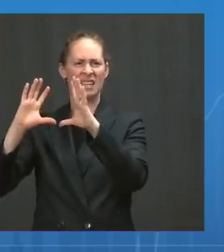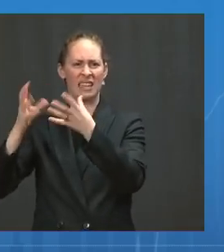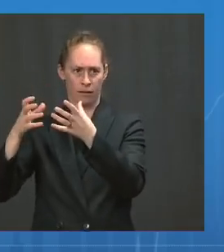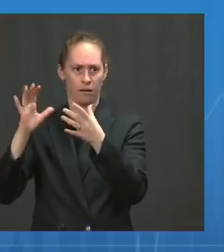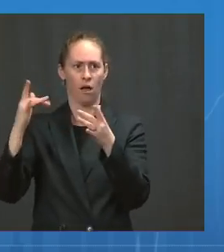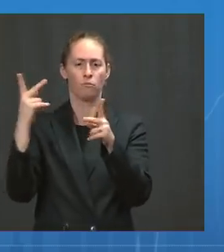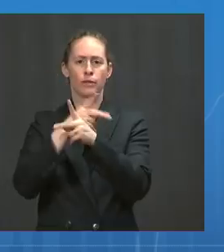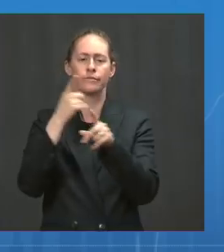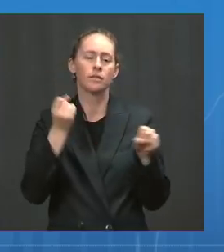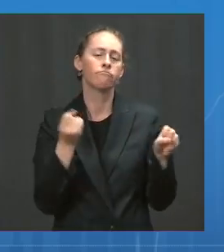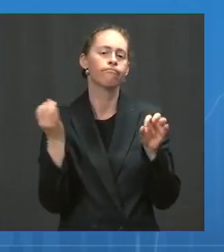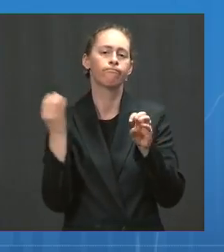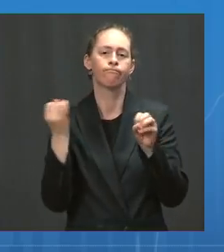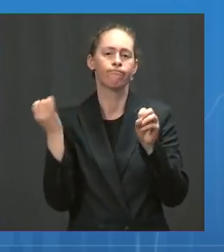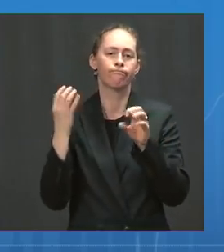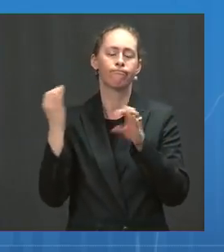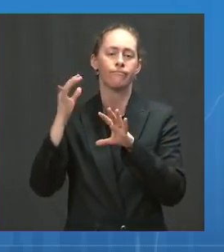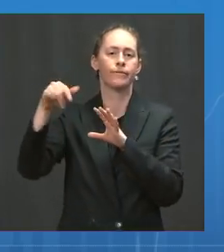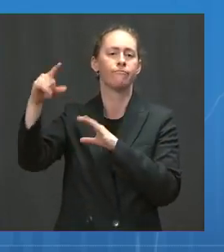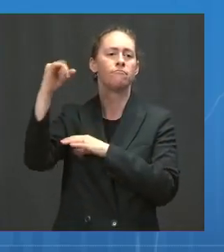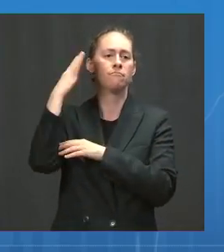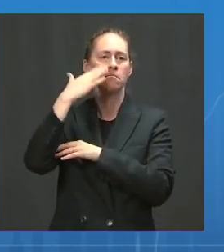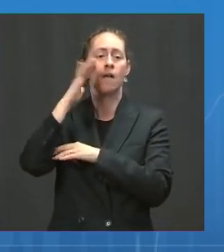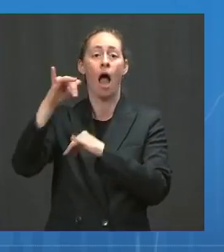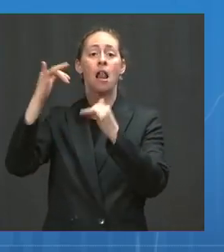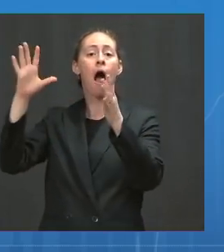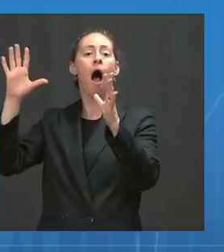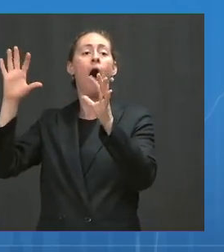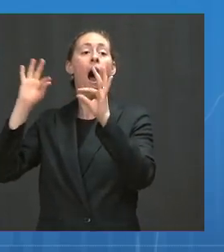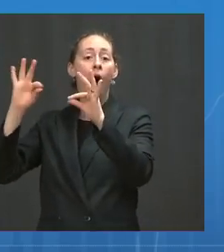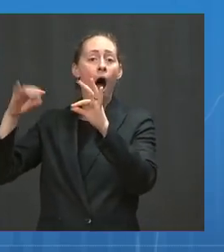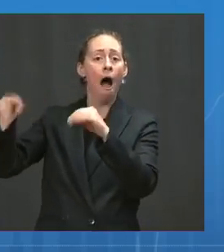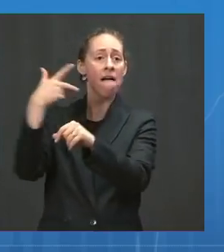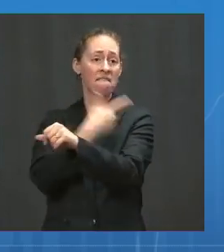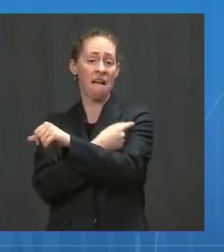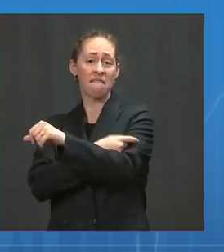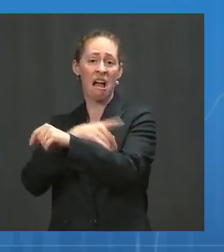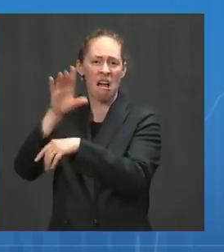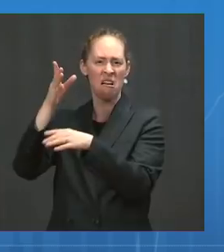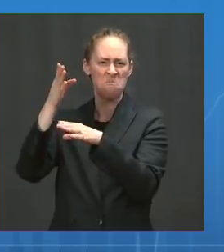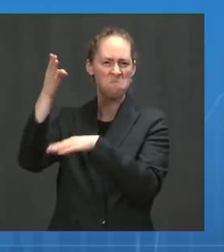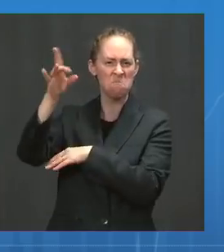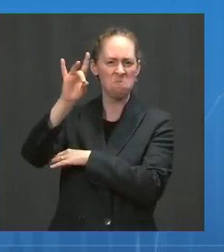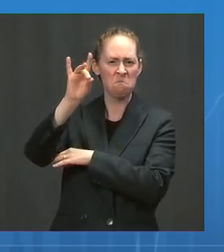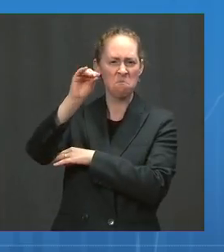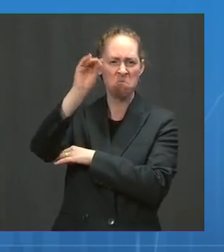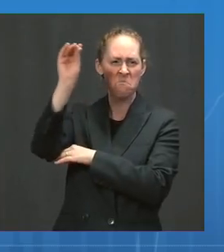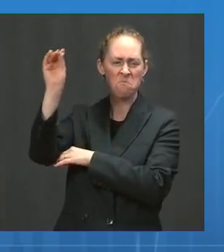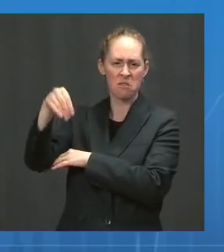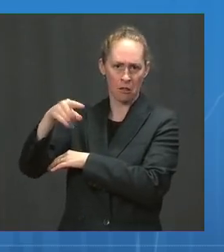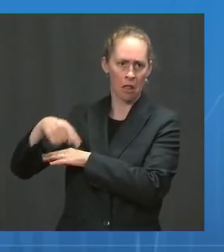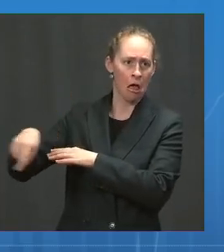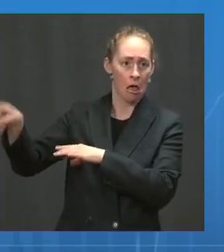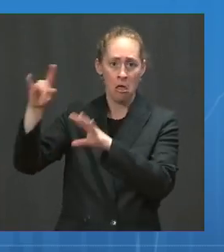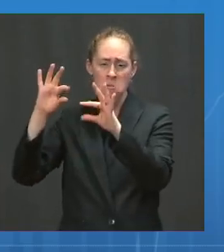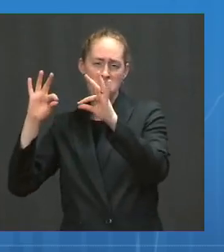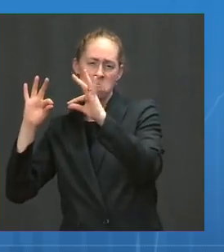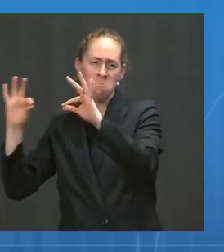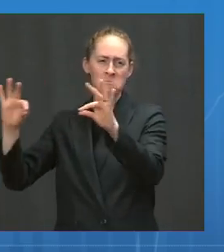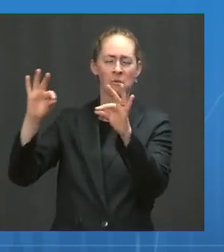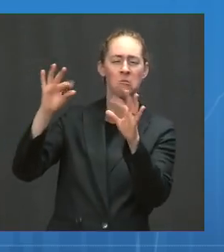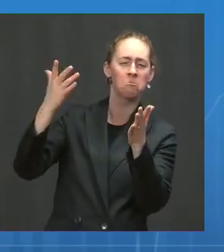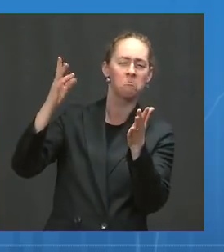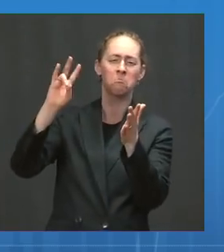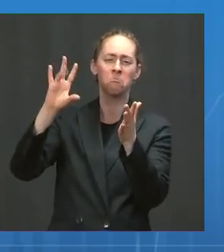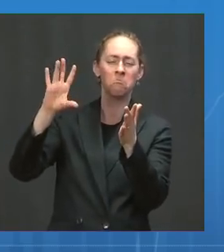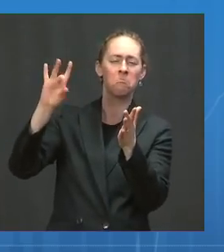and got into trouble. Since we have more of a veil of protection among people, because about 85 percent of people who